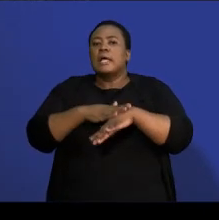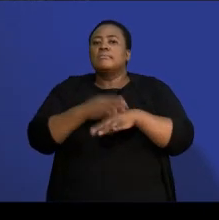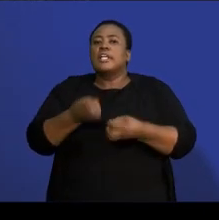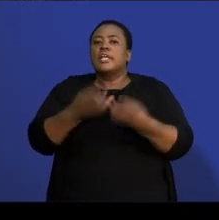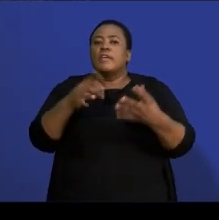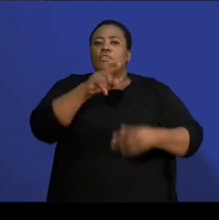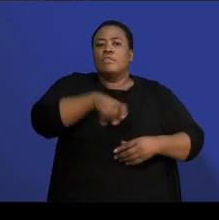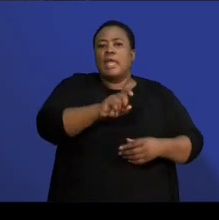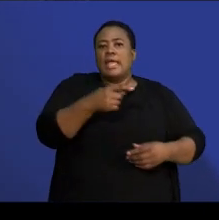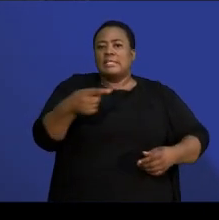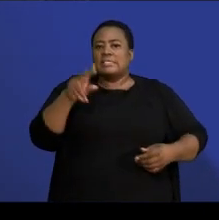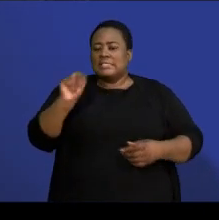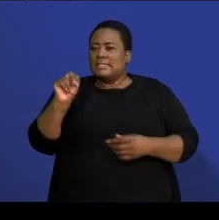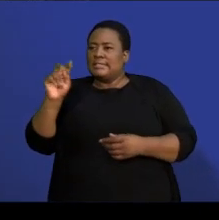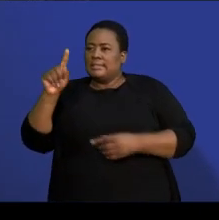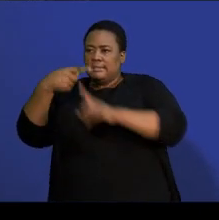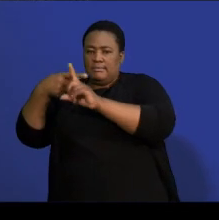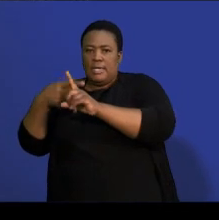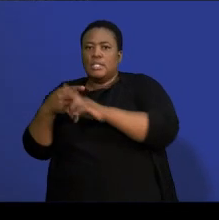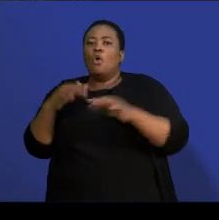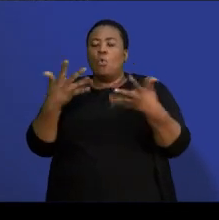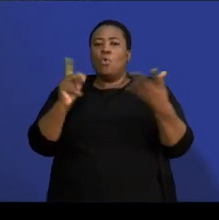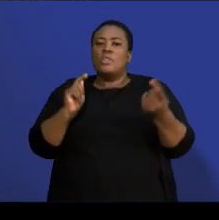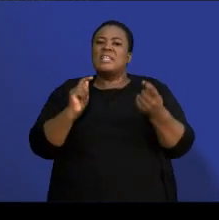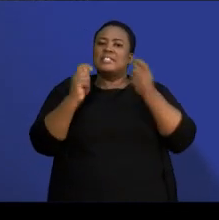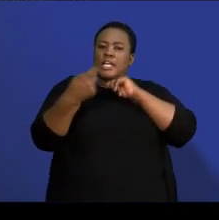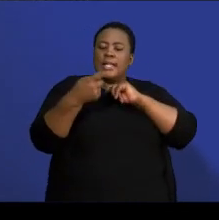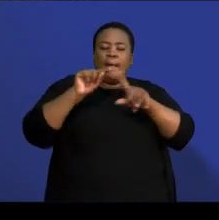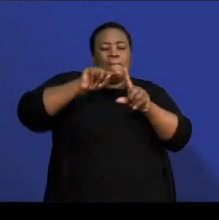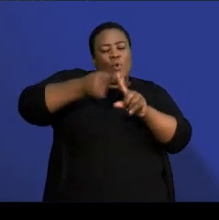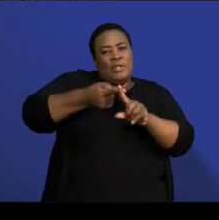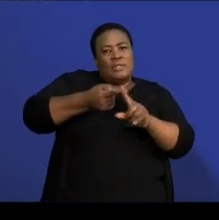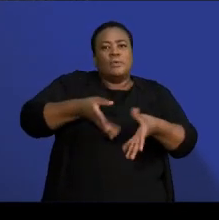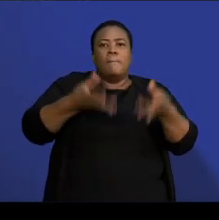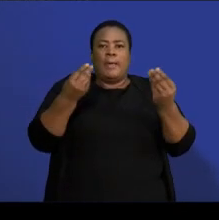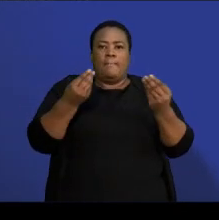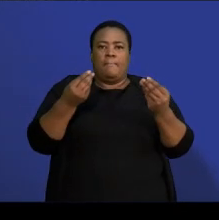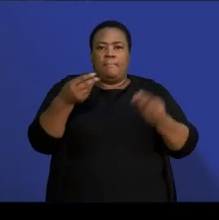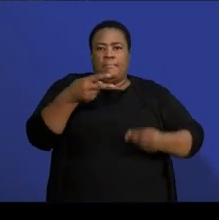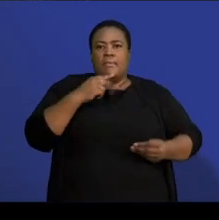to find this. Or they give you the turning point to find that particular equation.